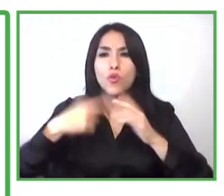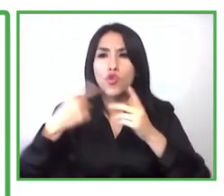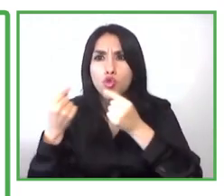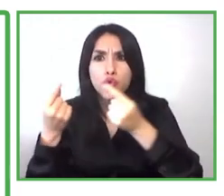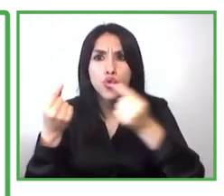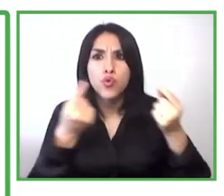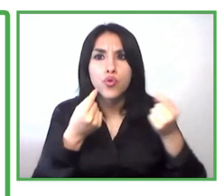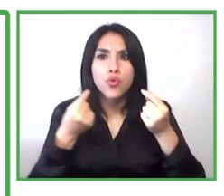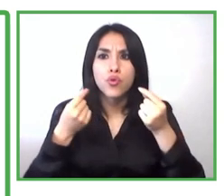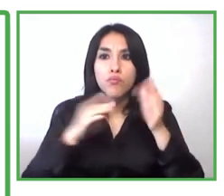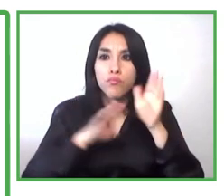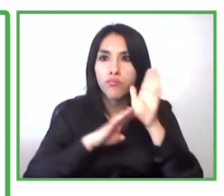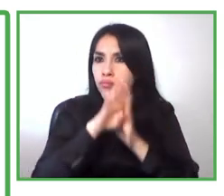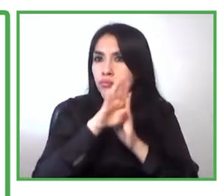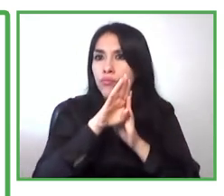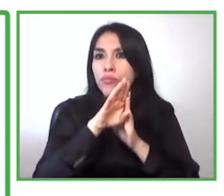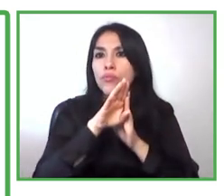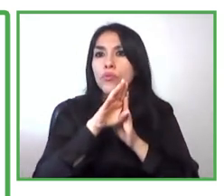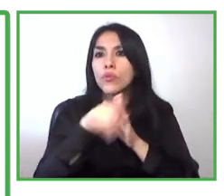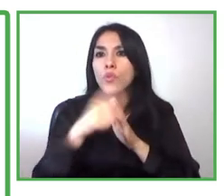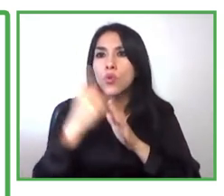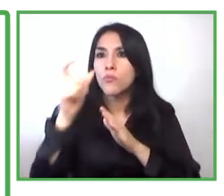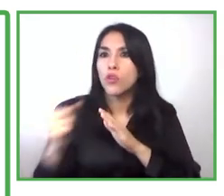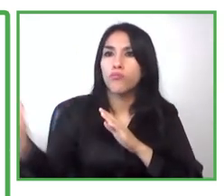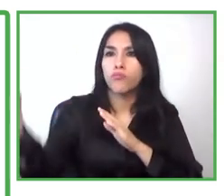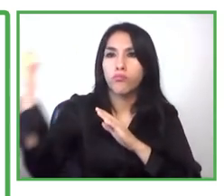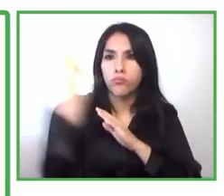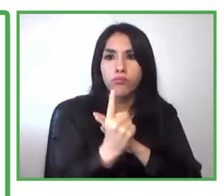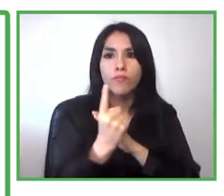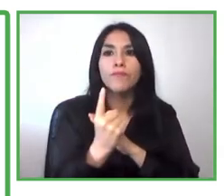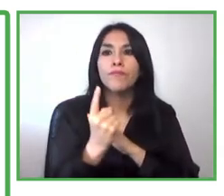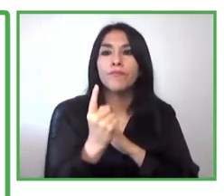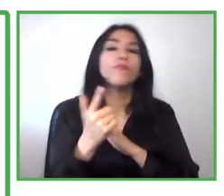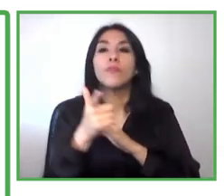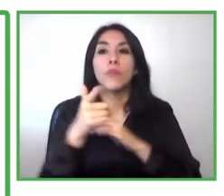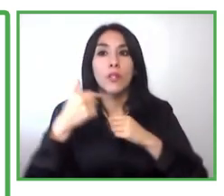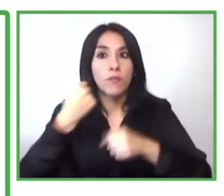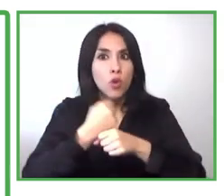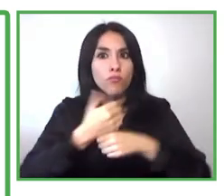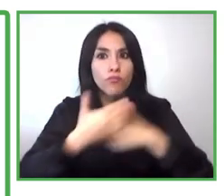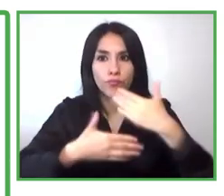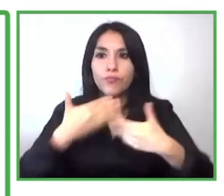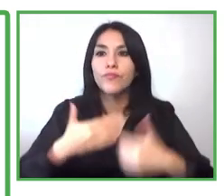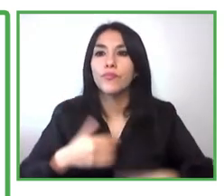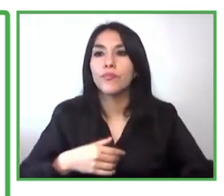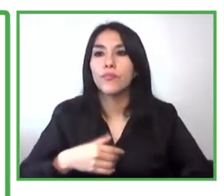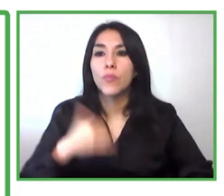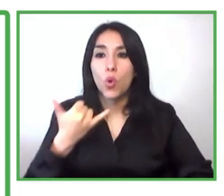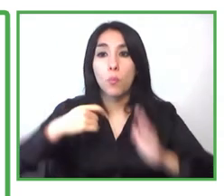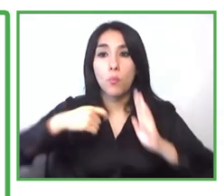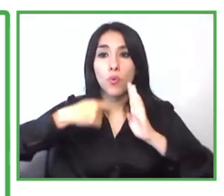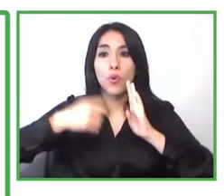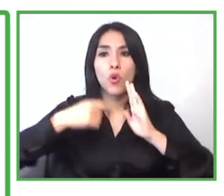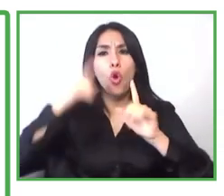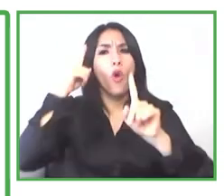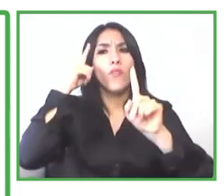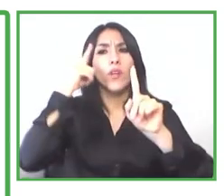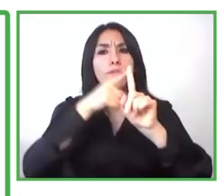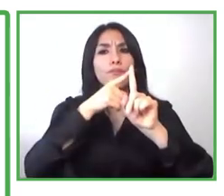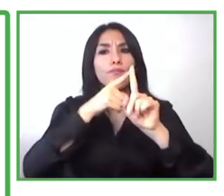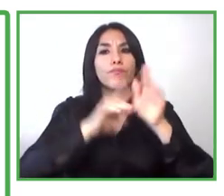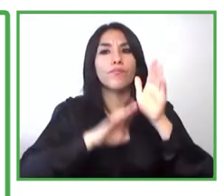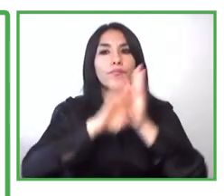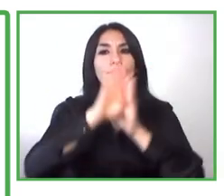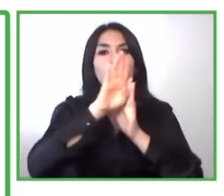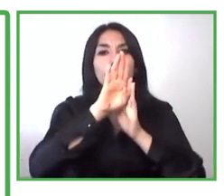in which i am here uh invited had the goal to design and to transfer different